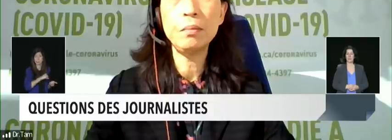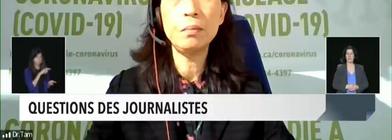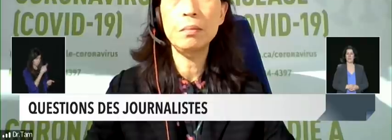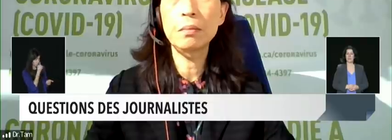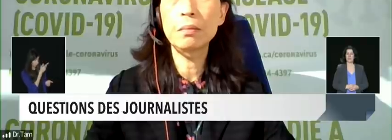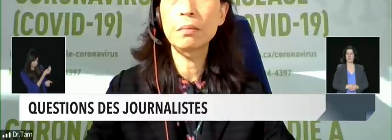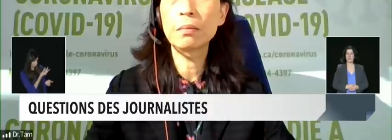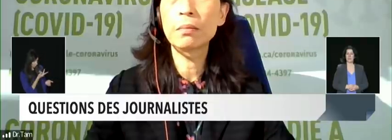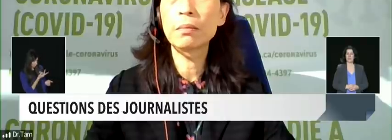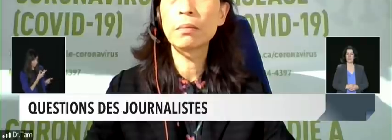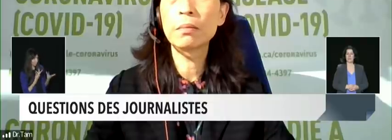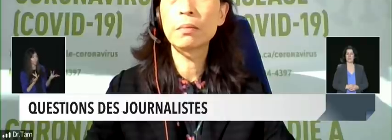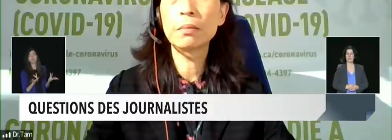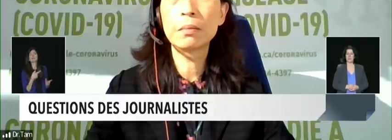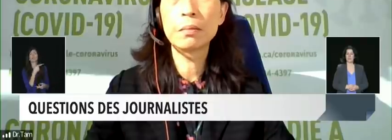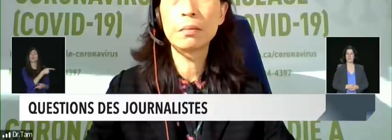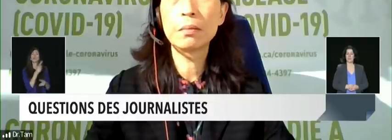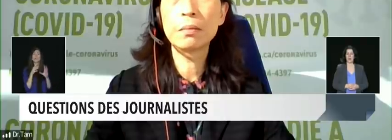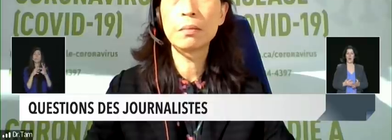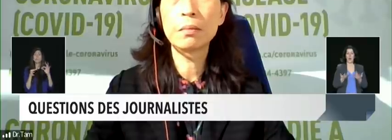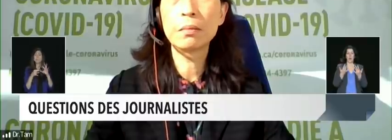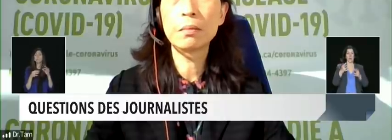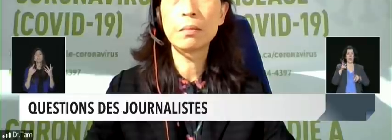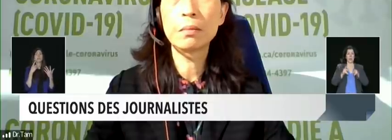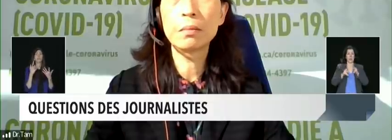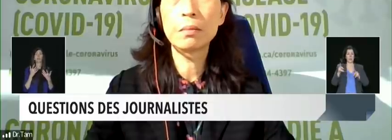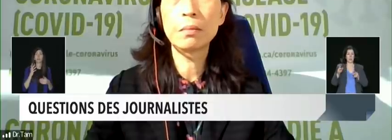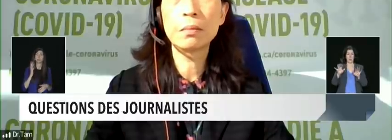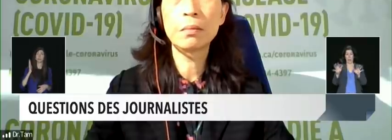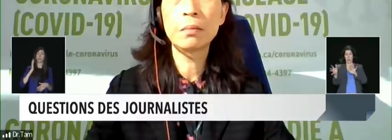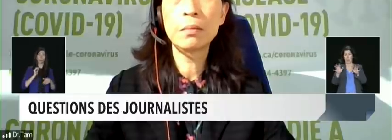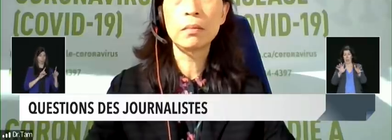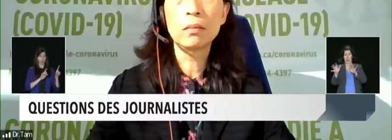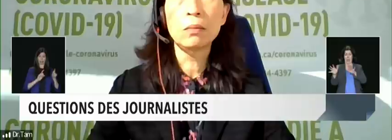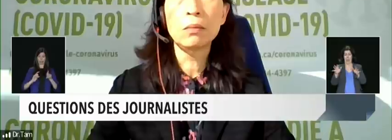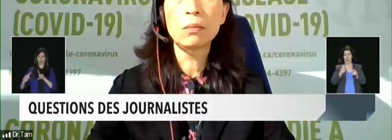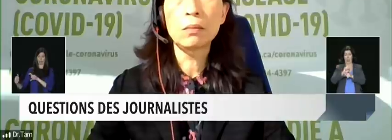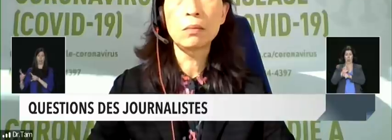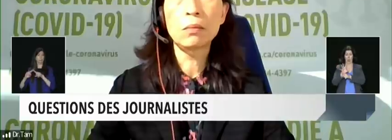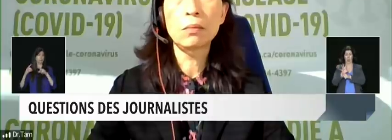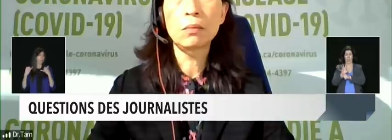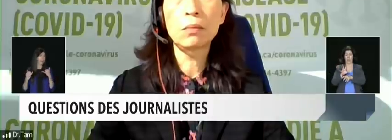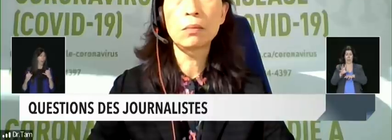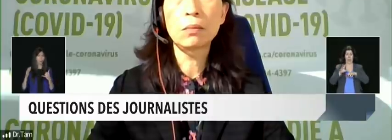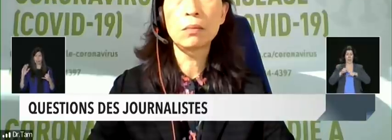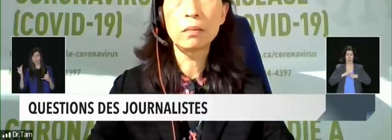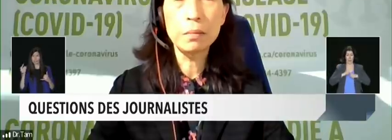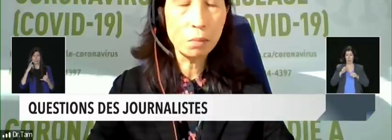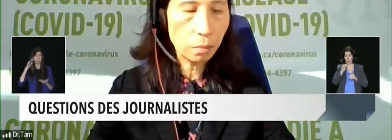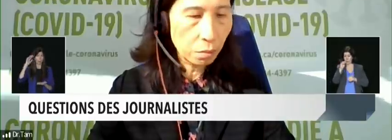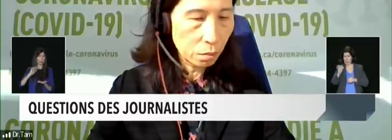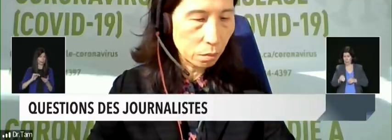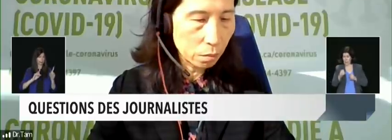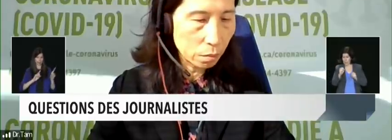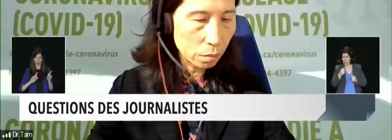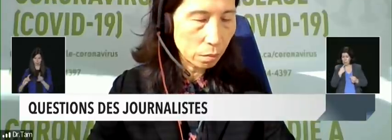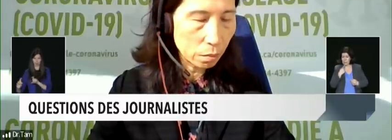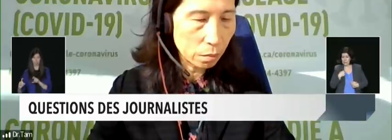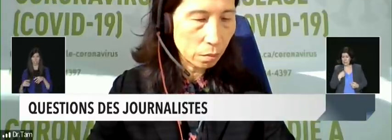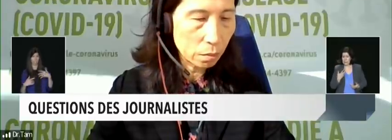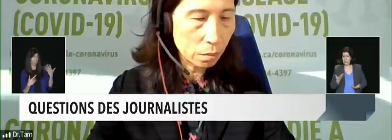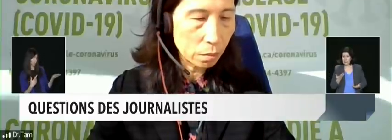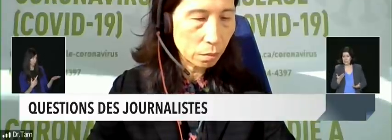as widespread as it was during this pandemic. But is it safe to assume that all of these new cases are